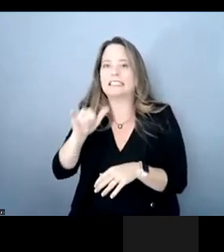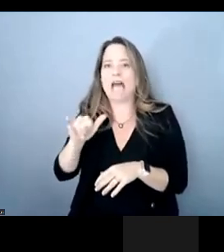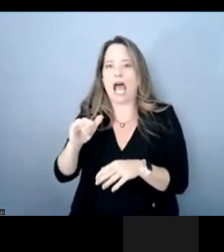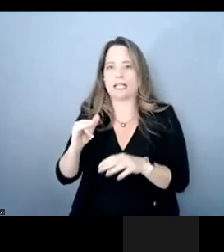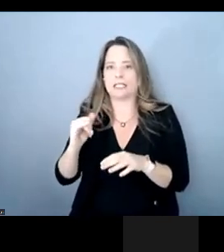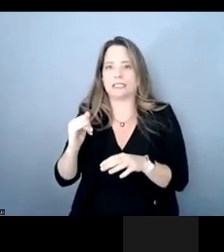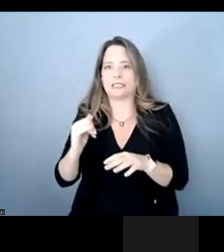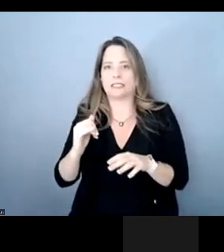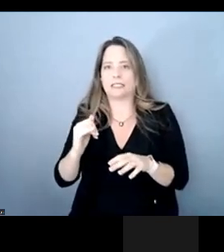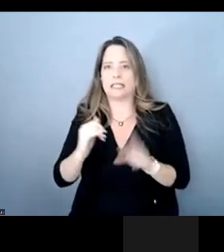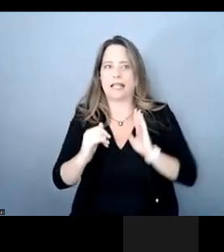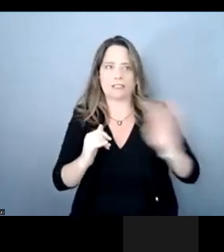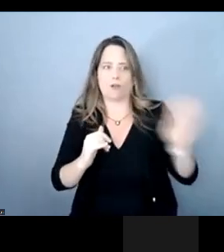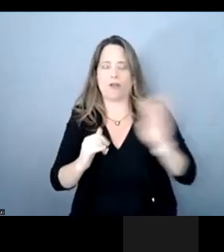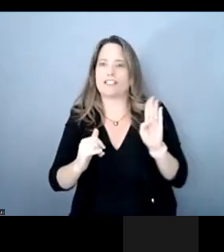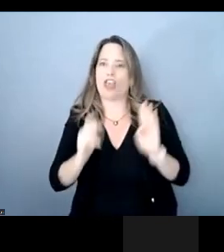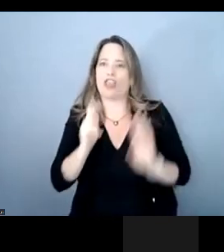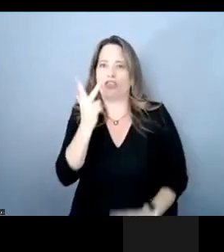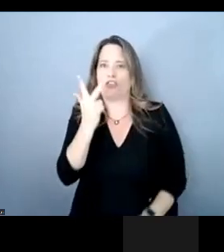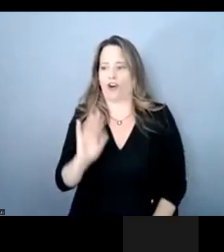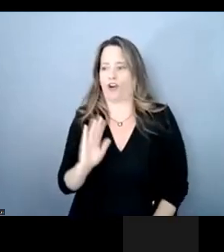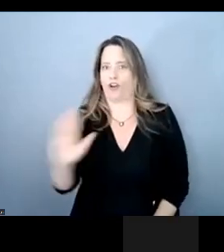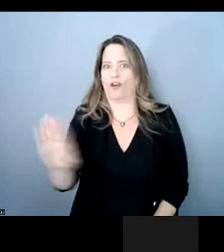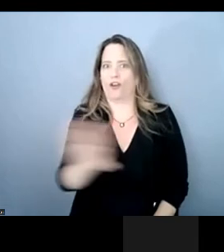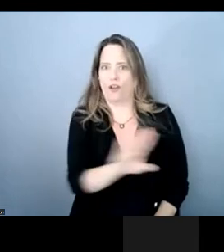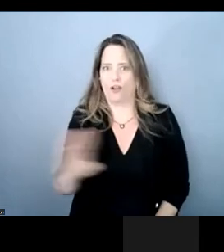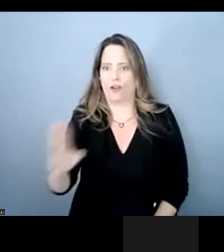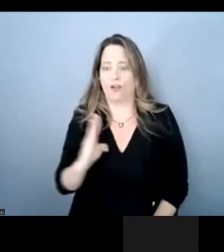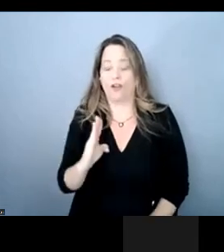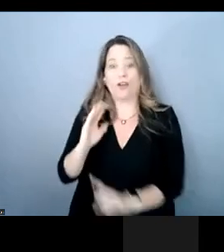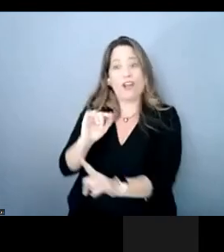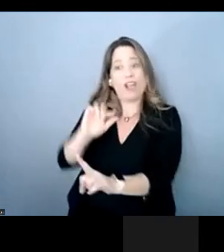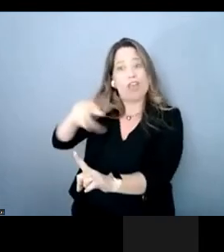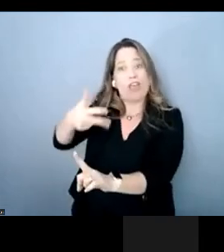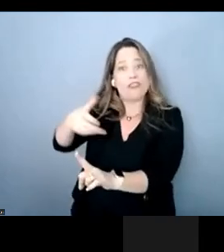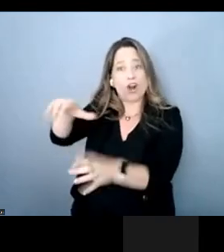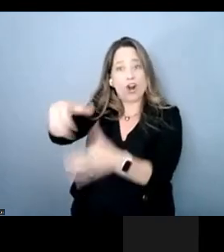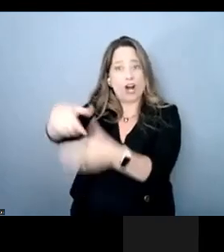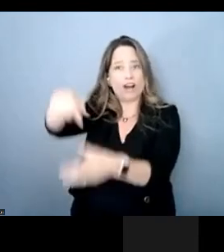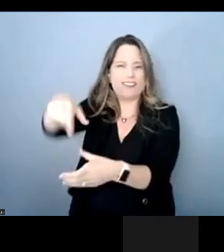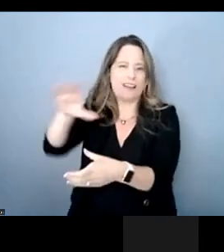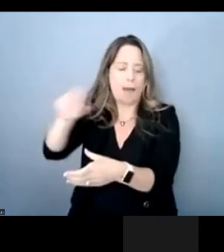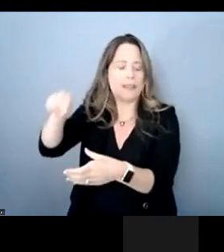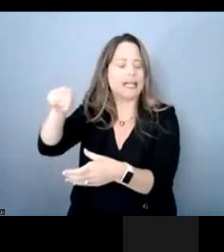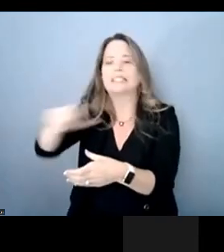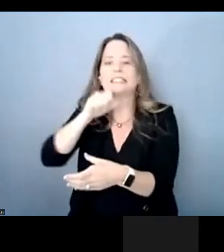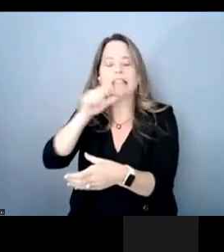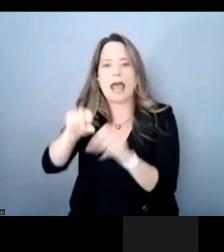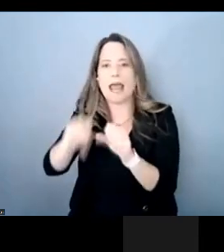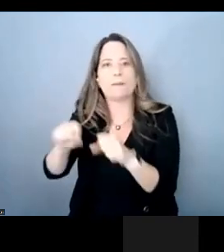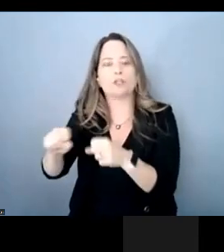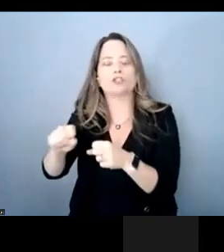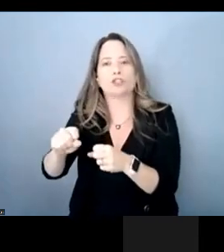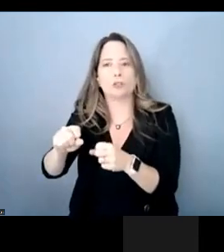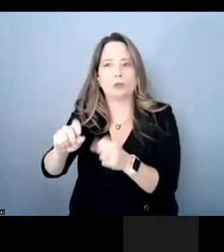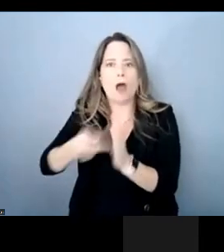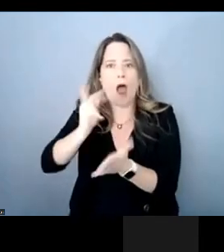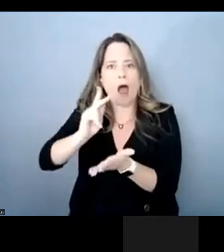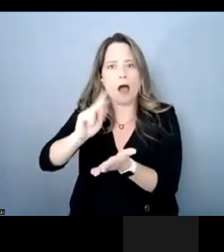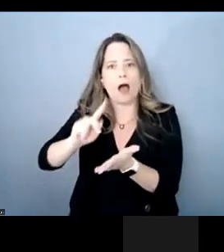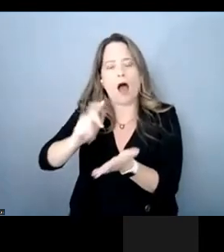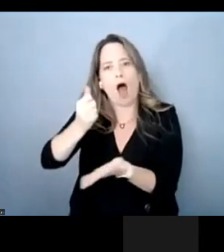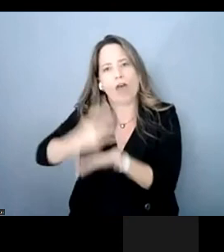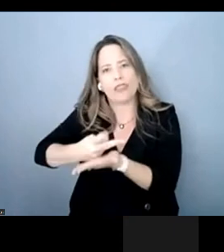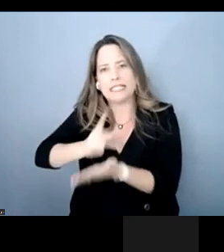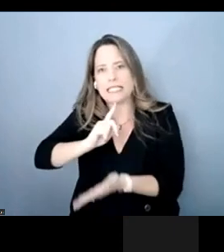third party is not available to authenticate what was said or if something was a typo or to the accuracy of